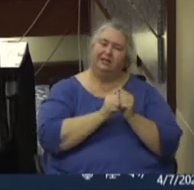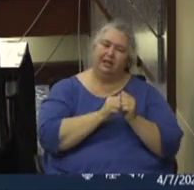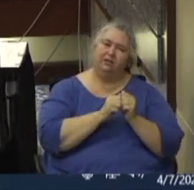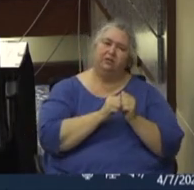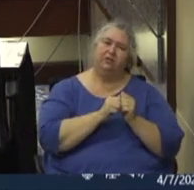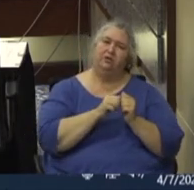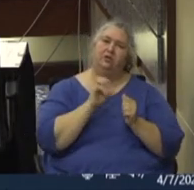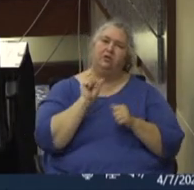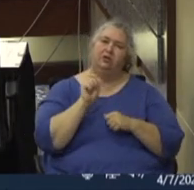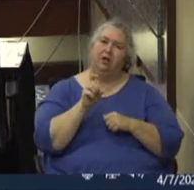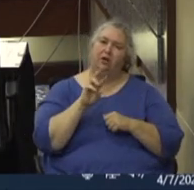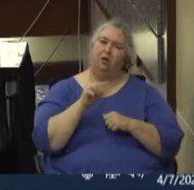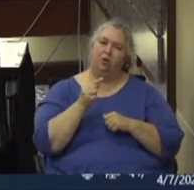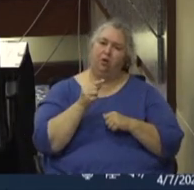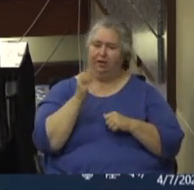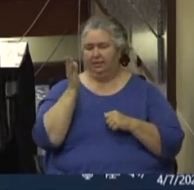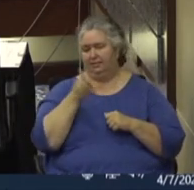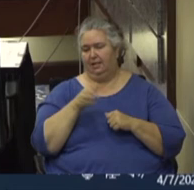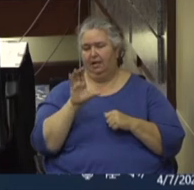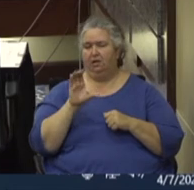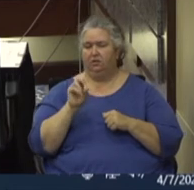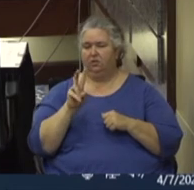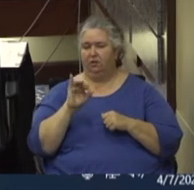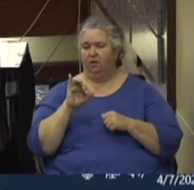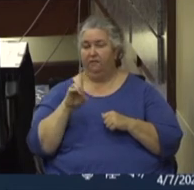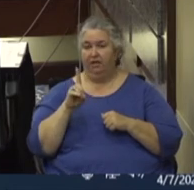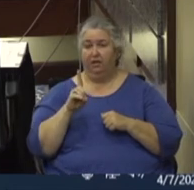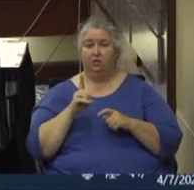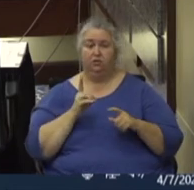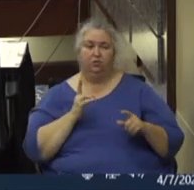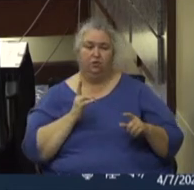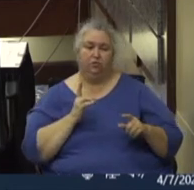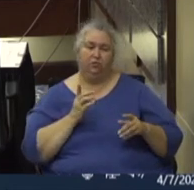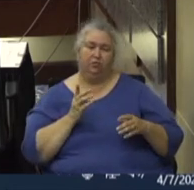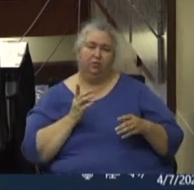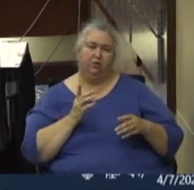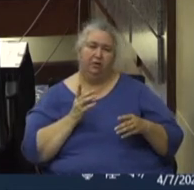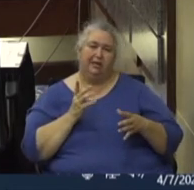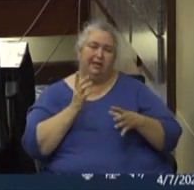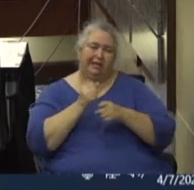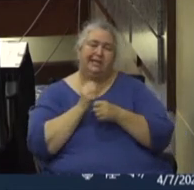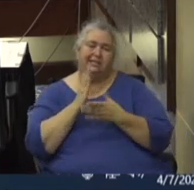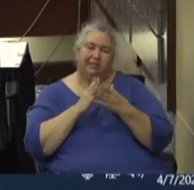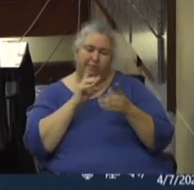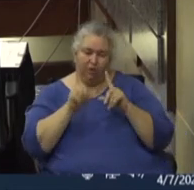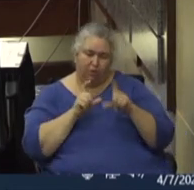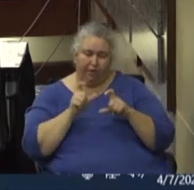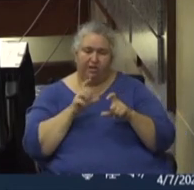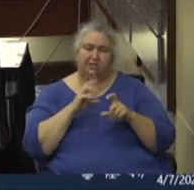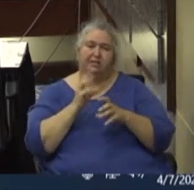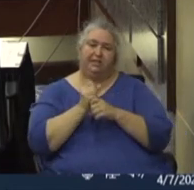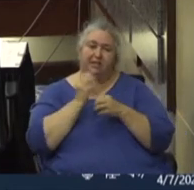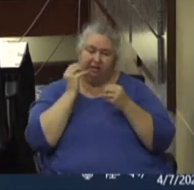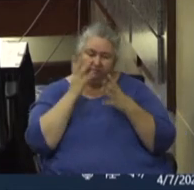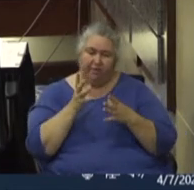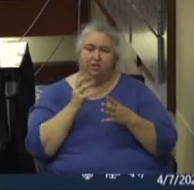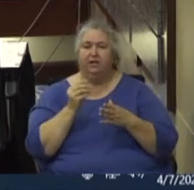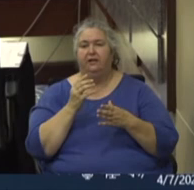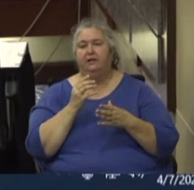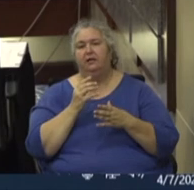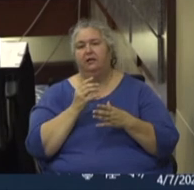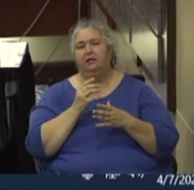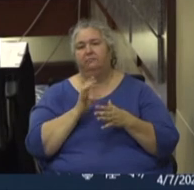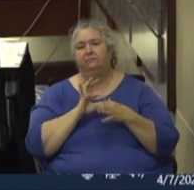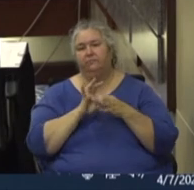to field some of those questions and gather the information sources. And thank you to all the things